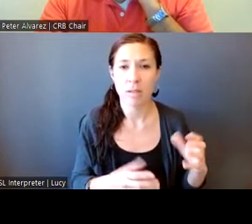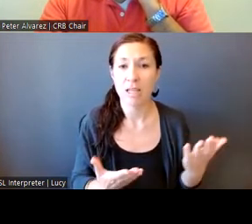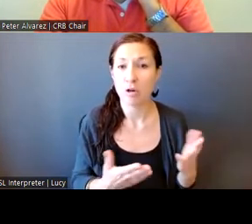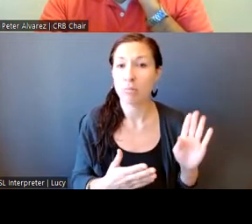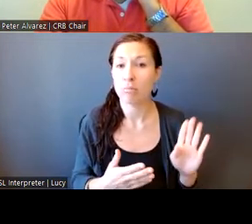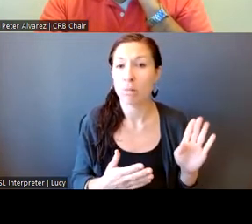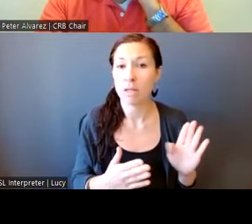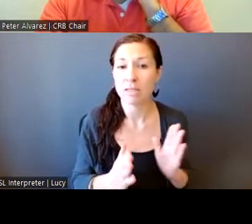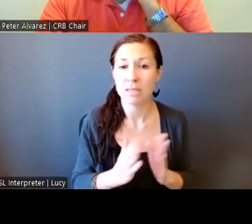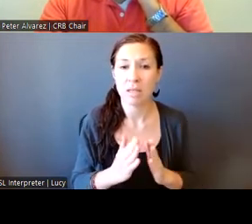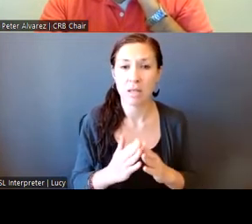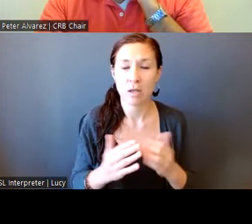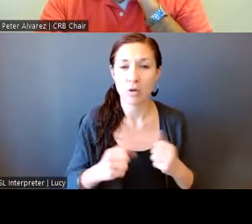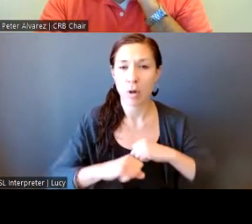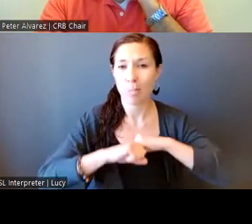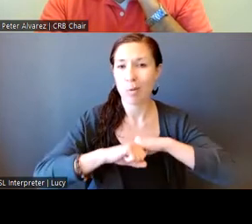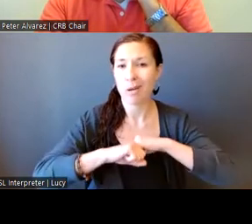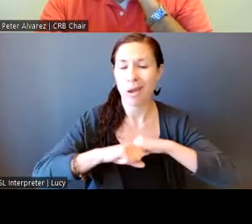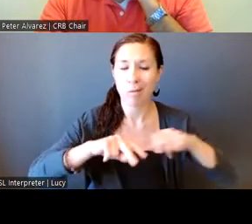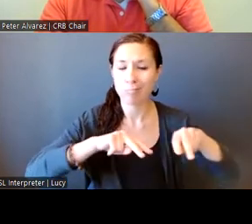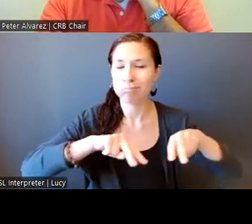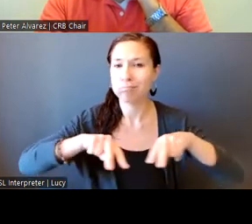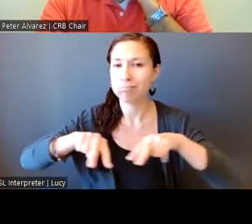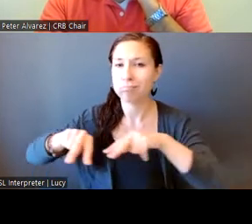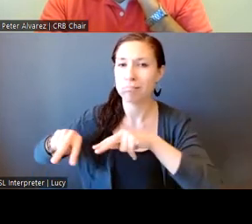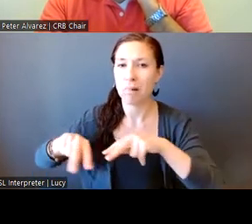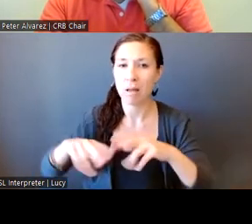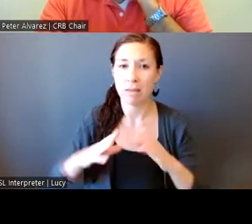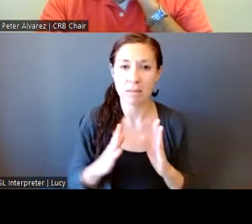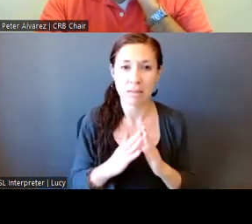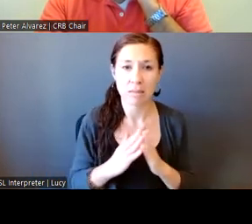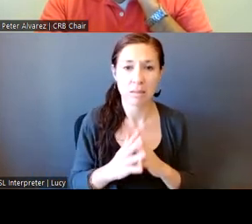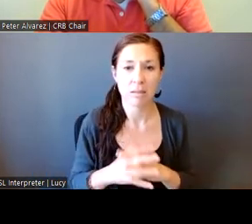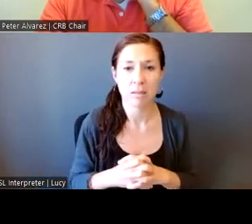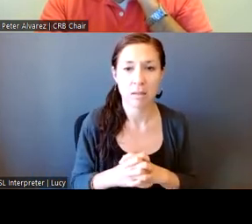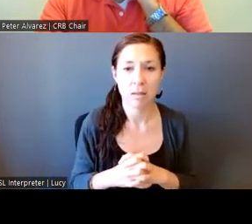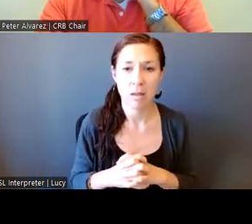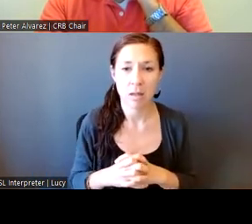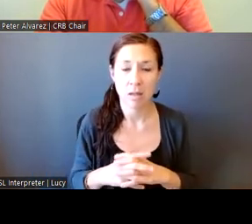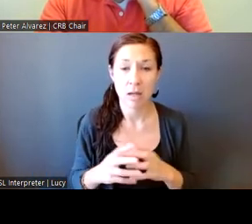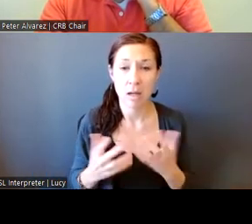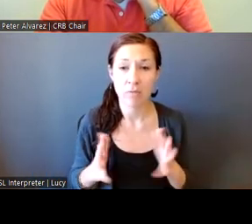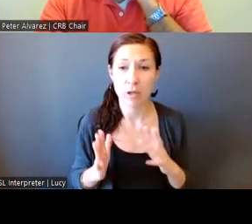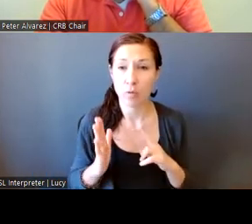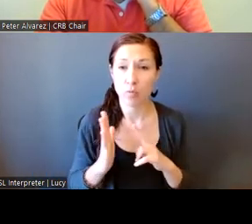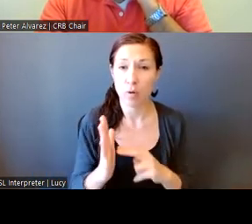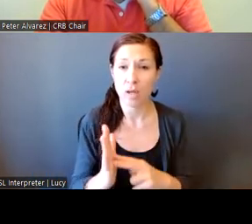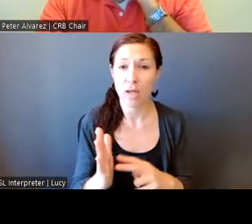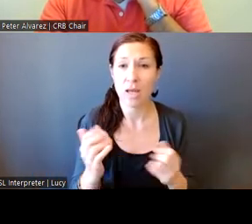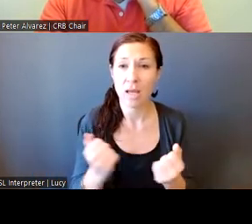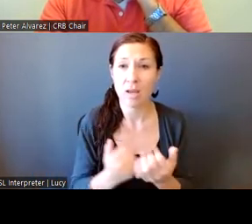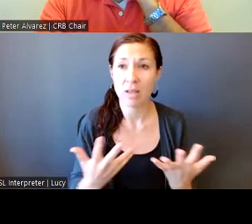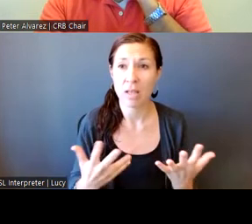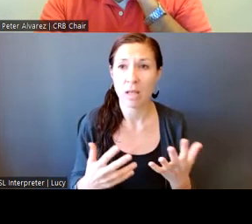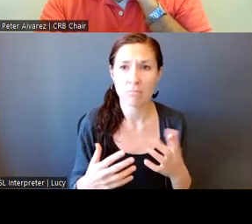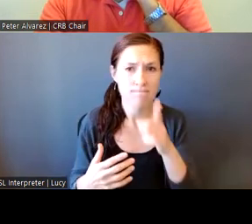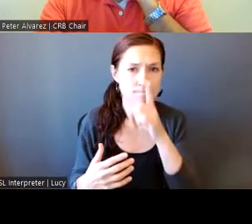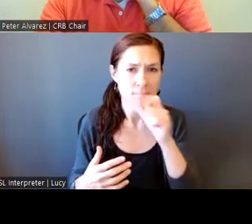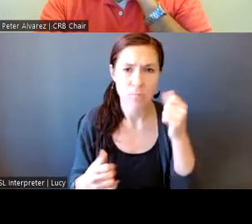and survey our, our city. Um, I do not, and I've read over the entire thing. I do not recall anything on